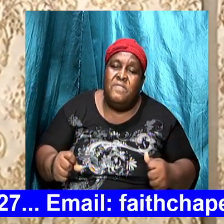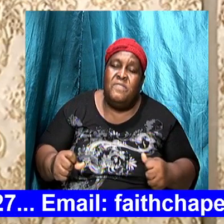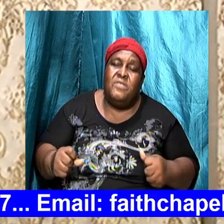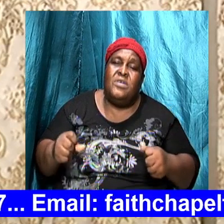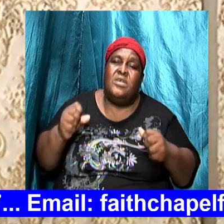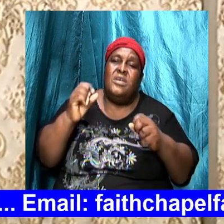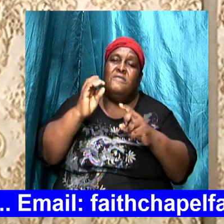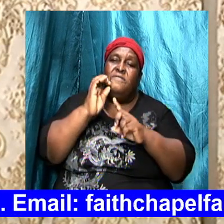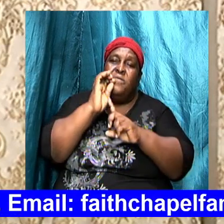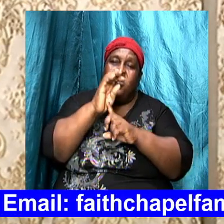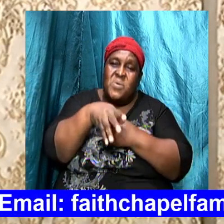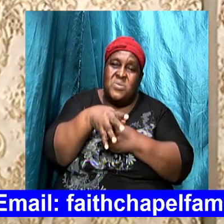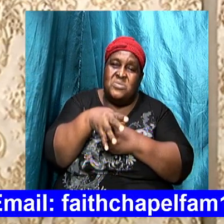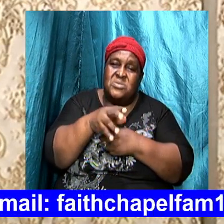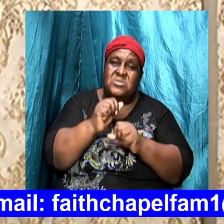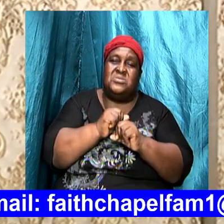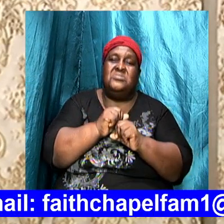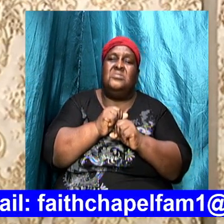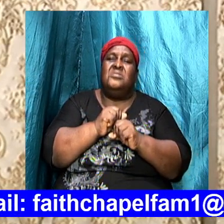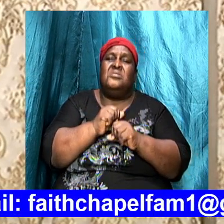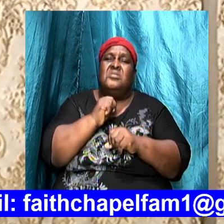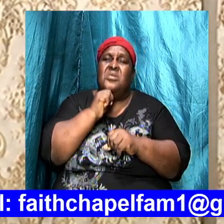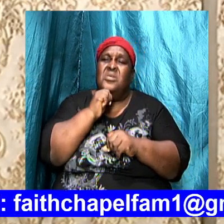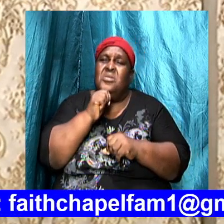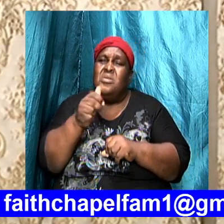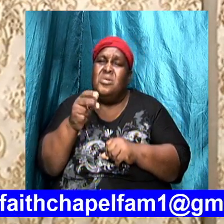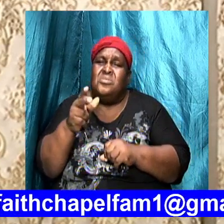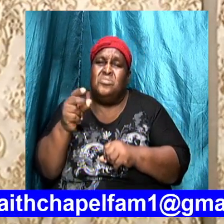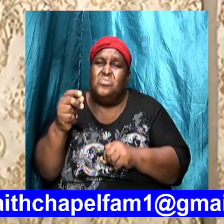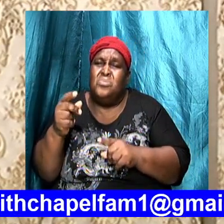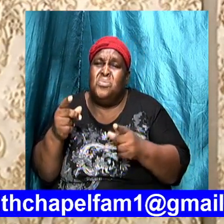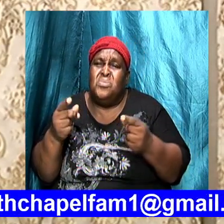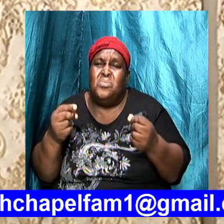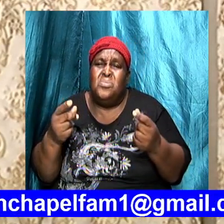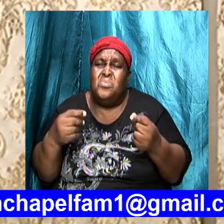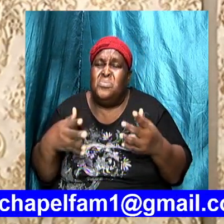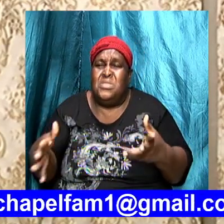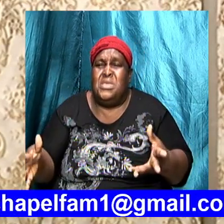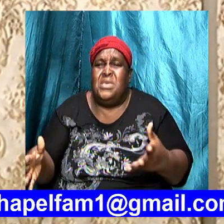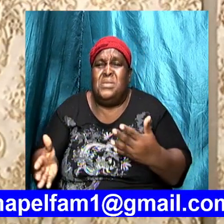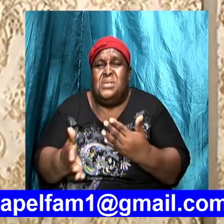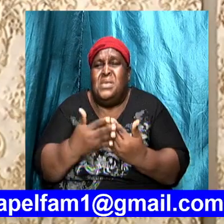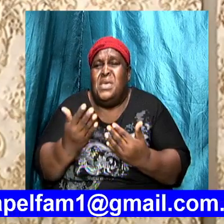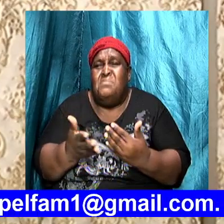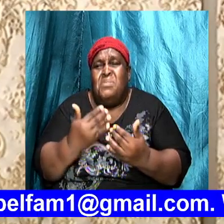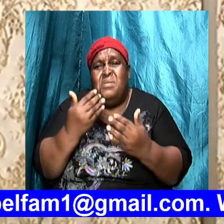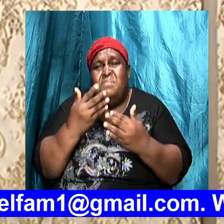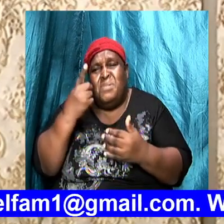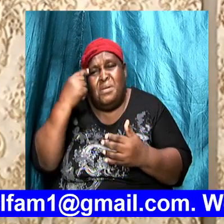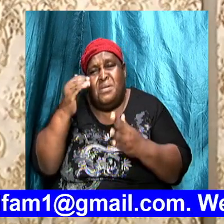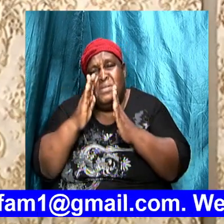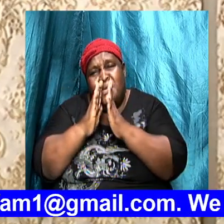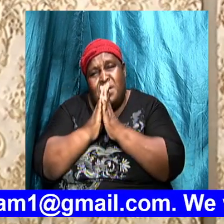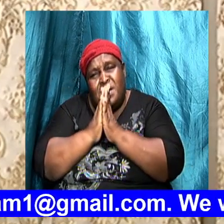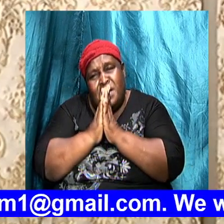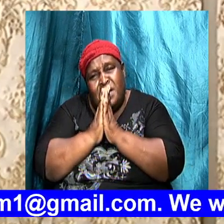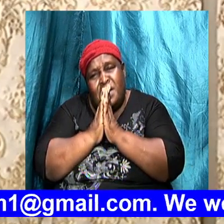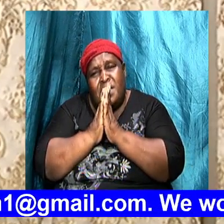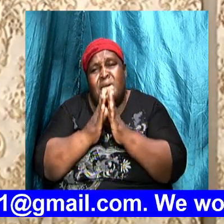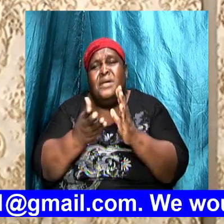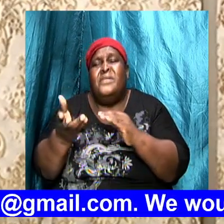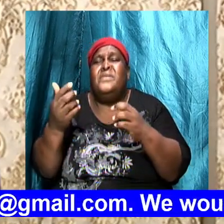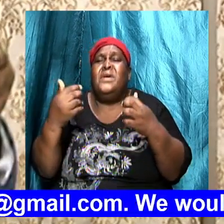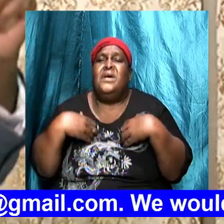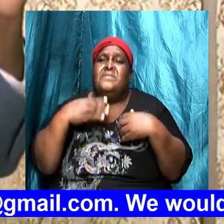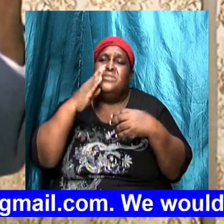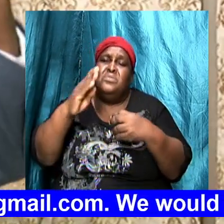do the thing simply because we are asked there has to be a love first and